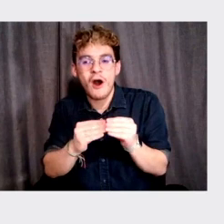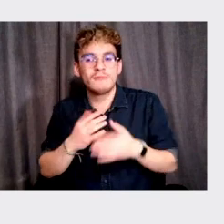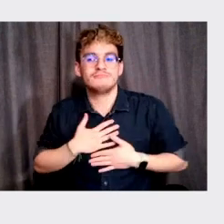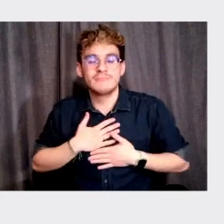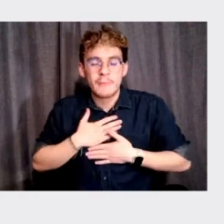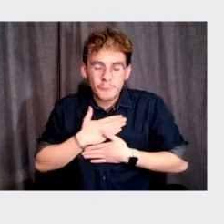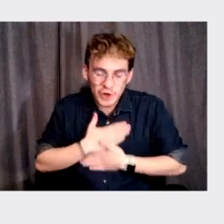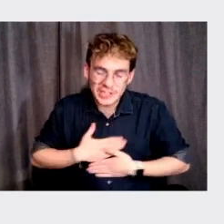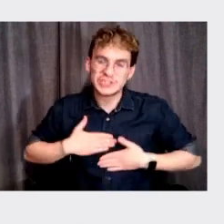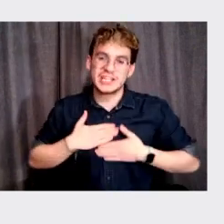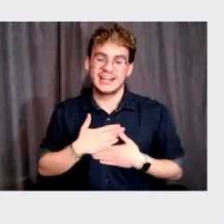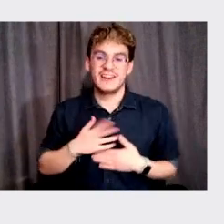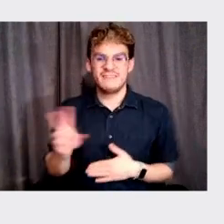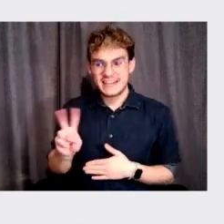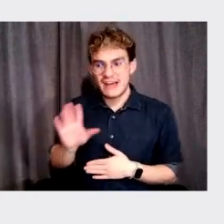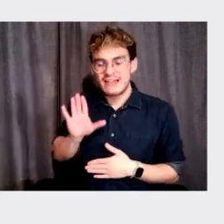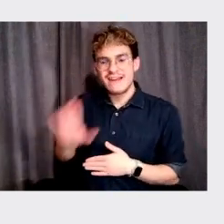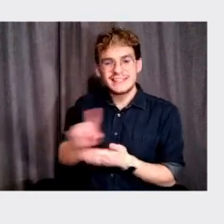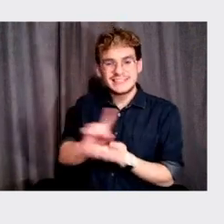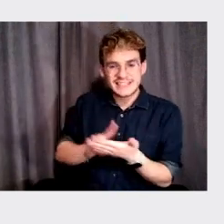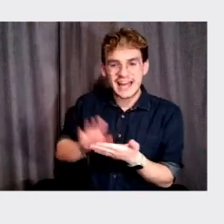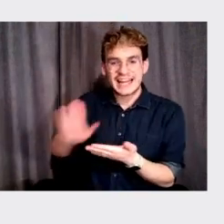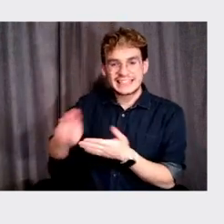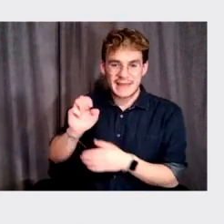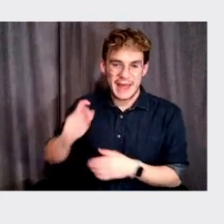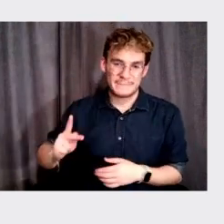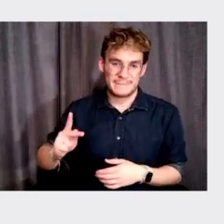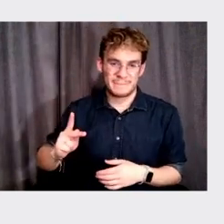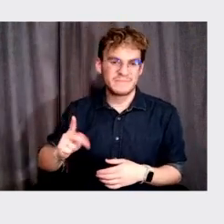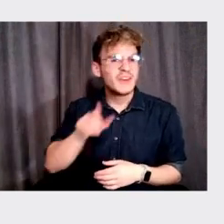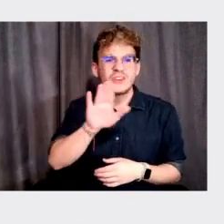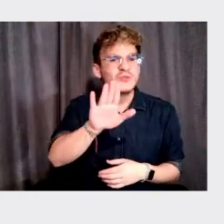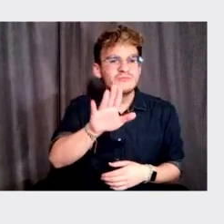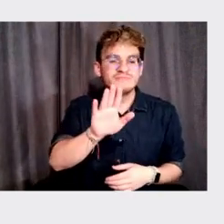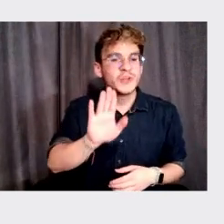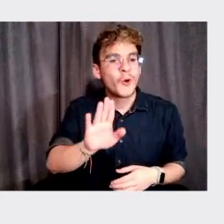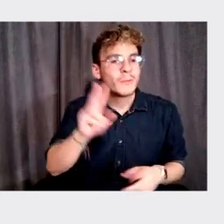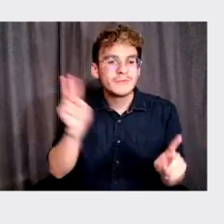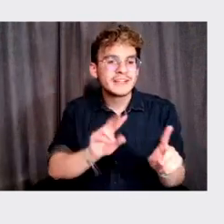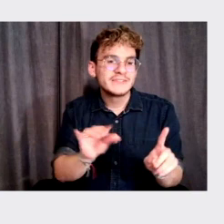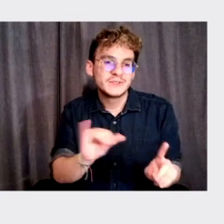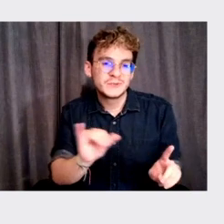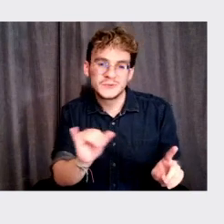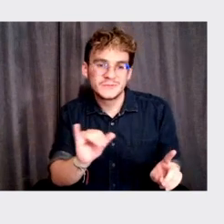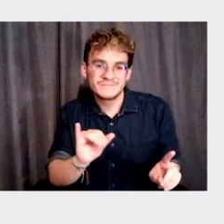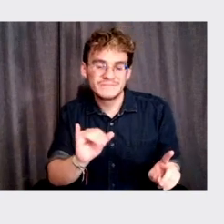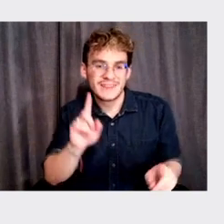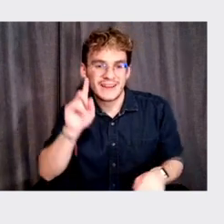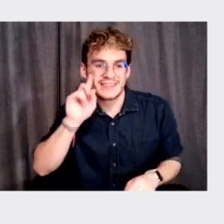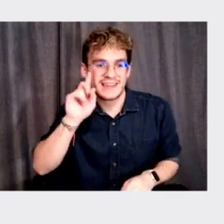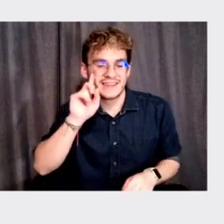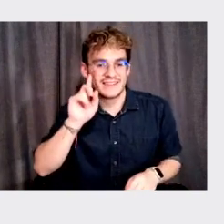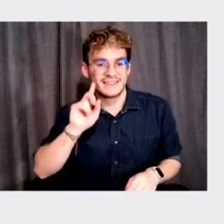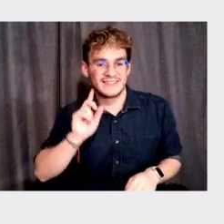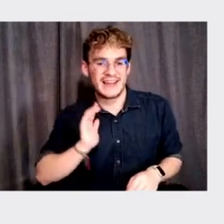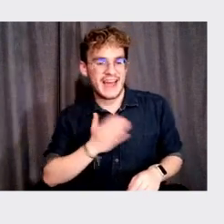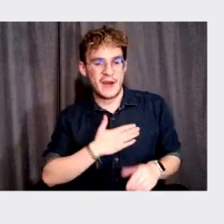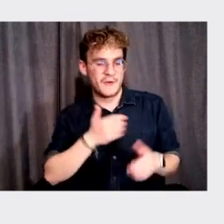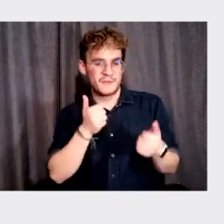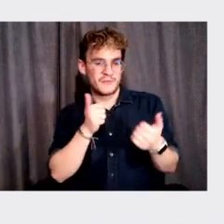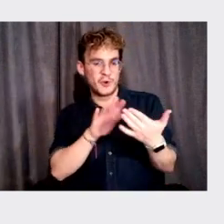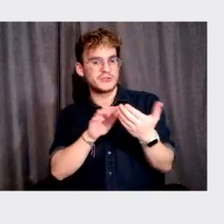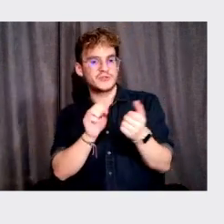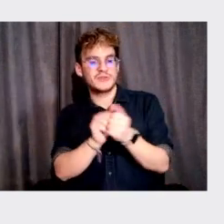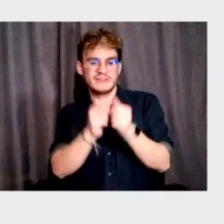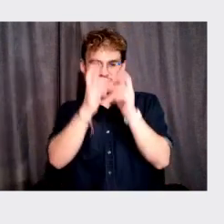and they saw, um, the way you saw, uh, the, I think the, the way we looked at it with